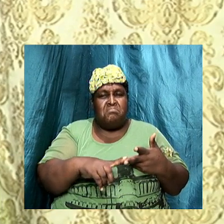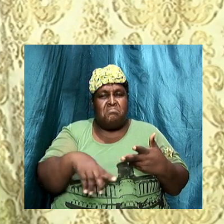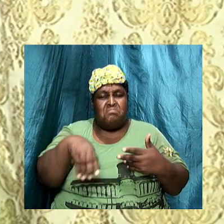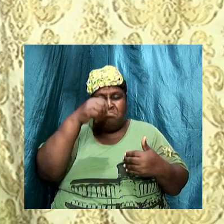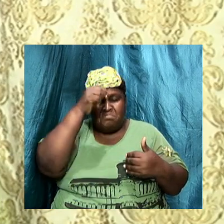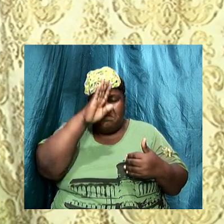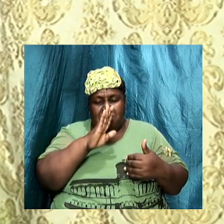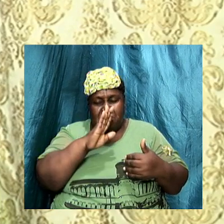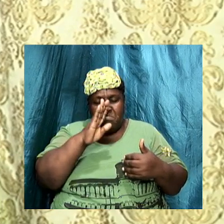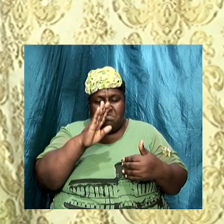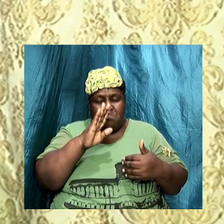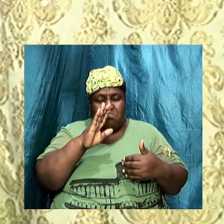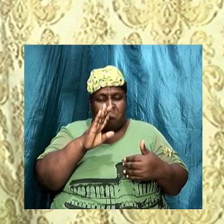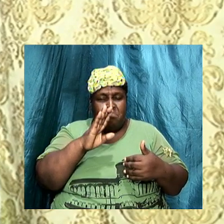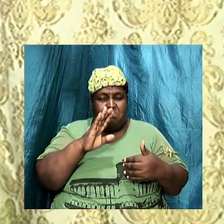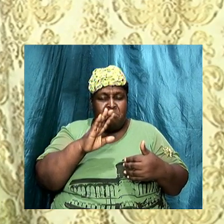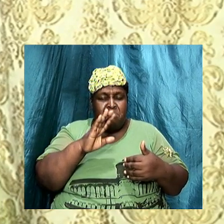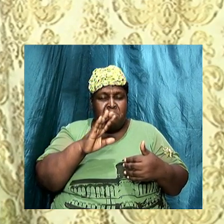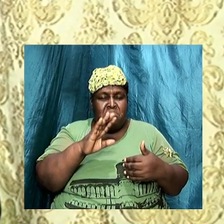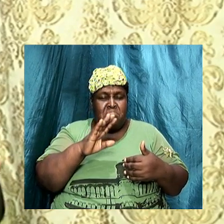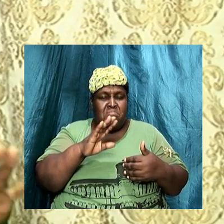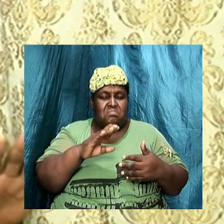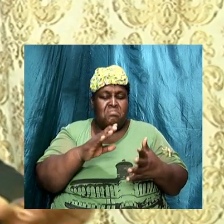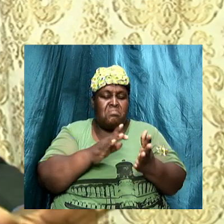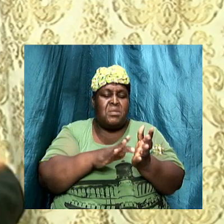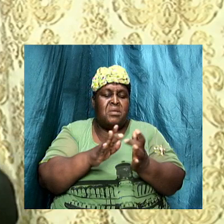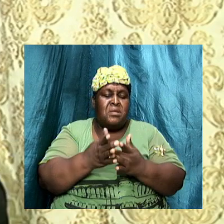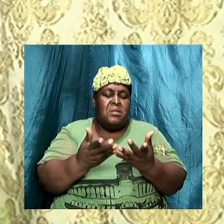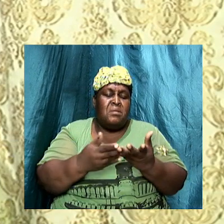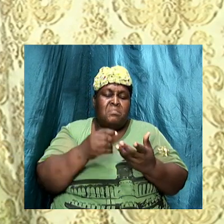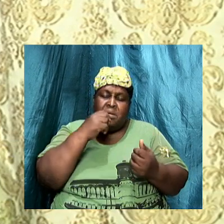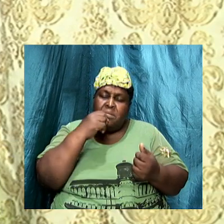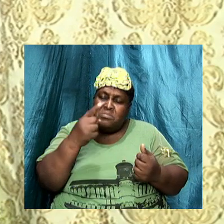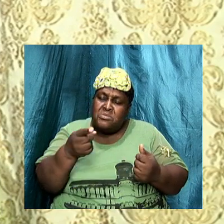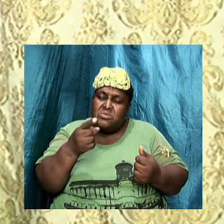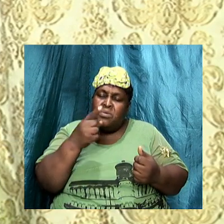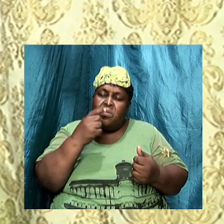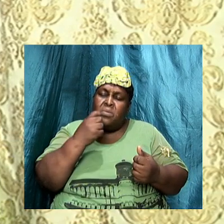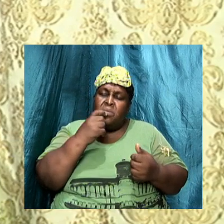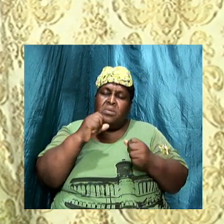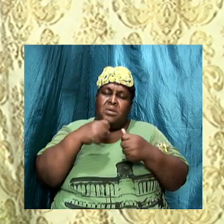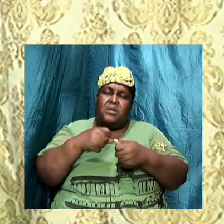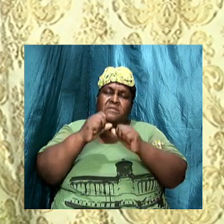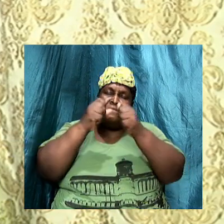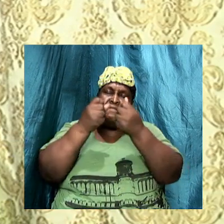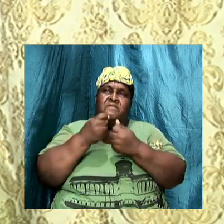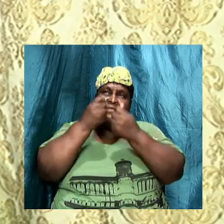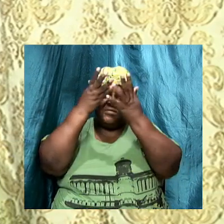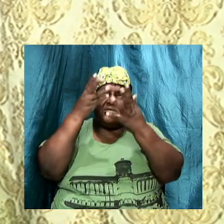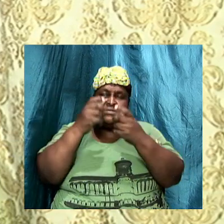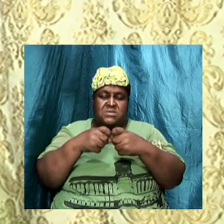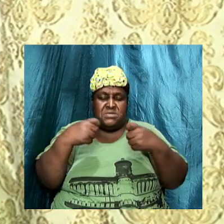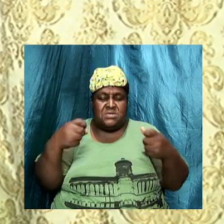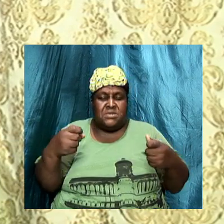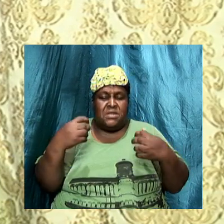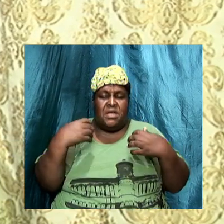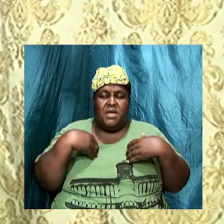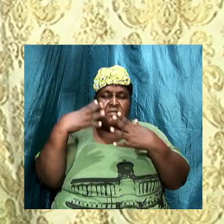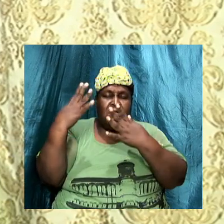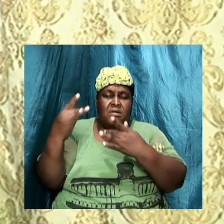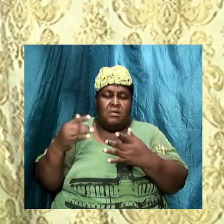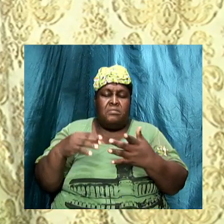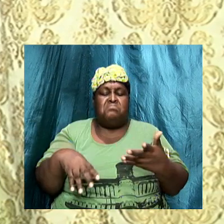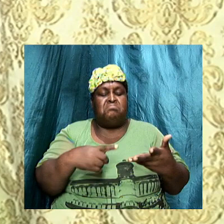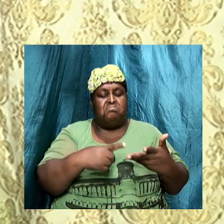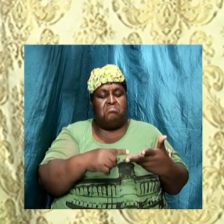God. The Bible says he that confesseth and forsakeeth his sin shall have mercy. Then we look at water